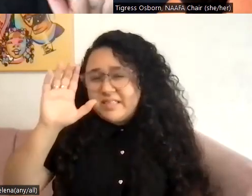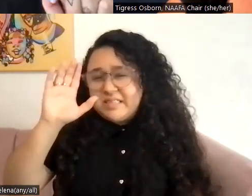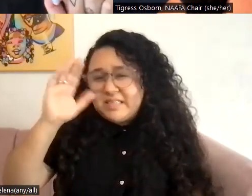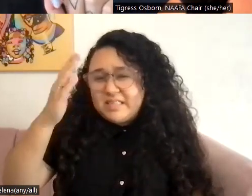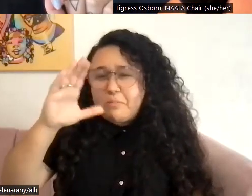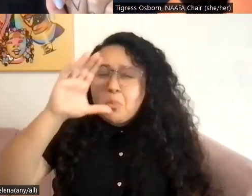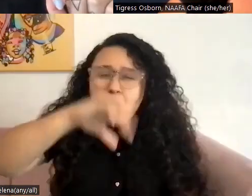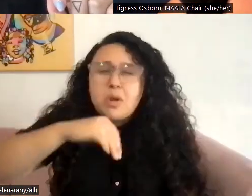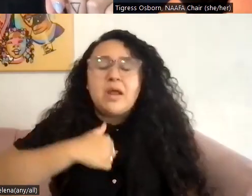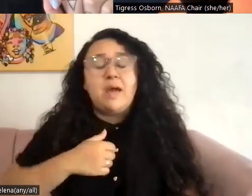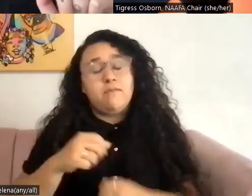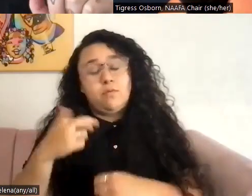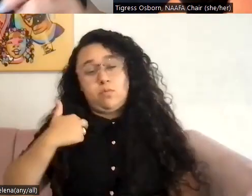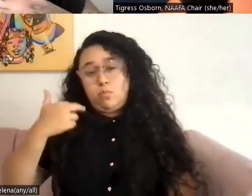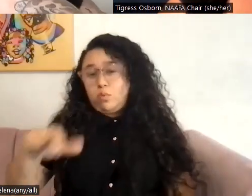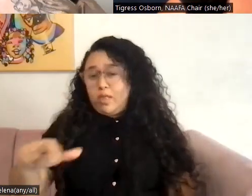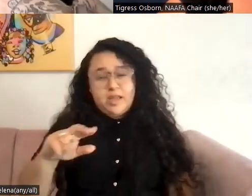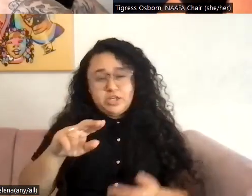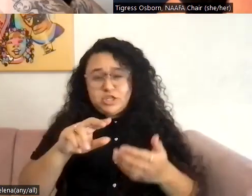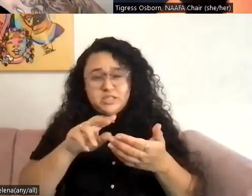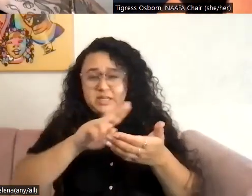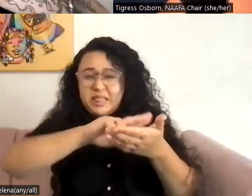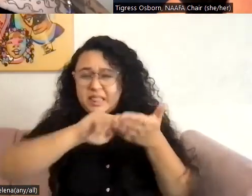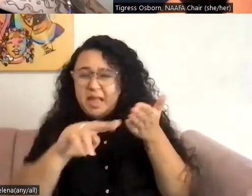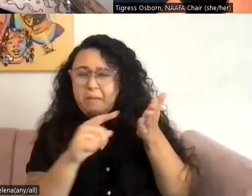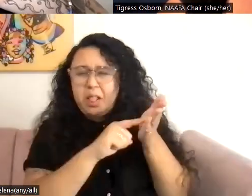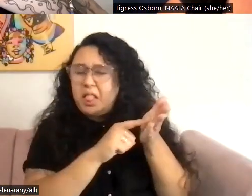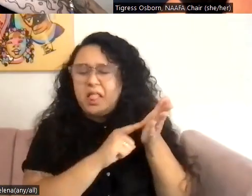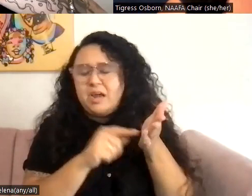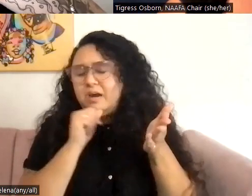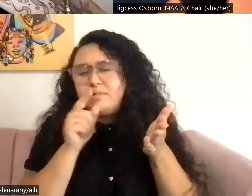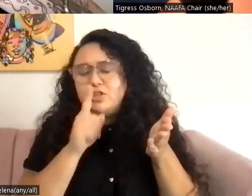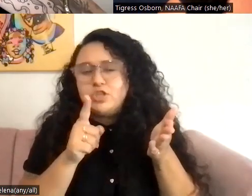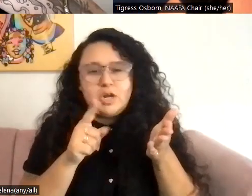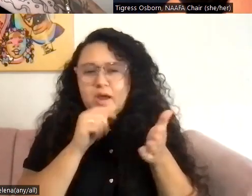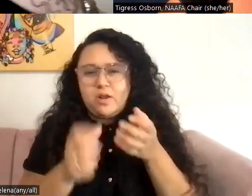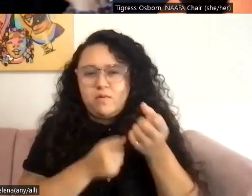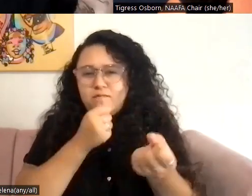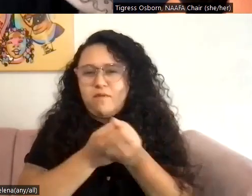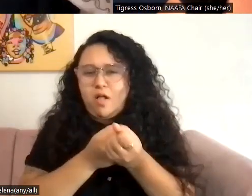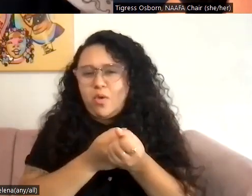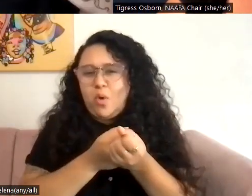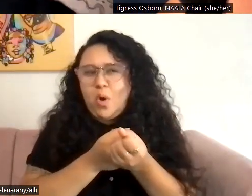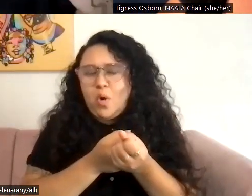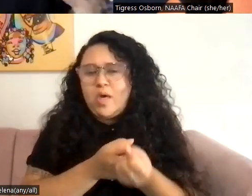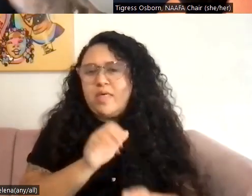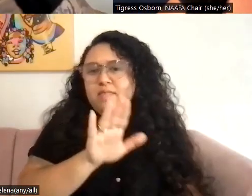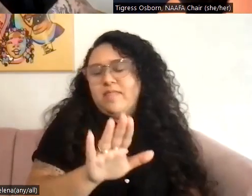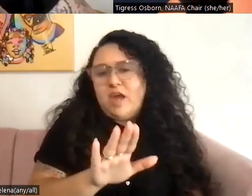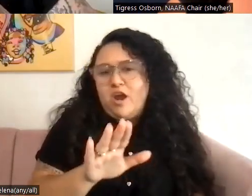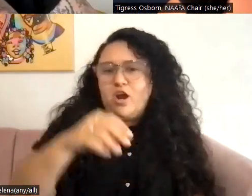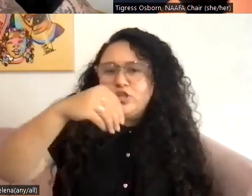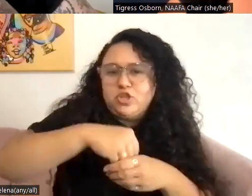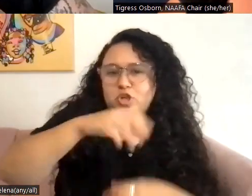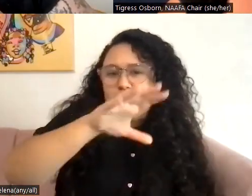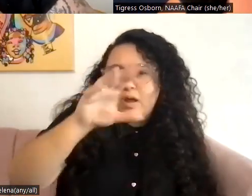of, uh, religious something on the label. I do not, um, stand by them or really know anything about them, but I do